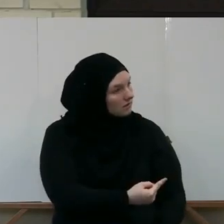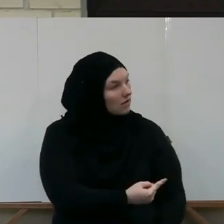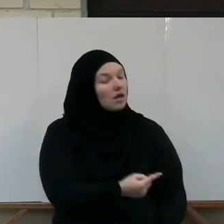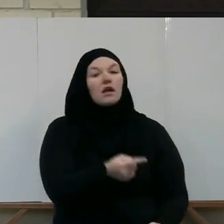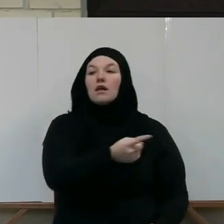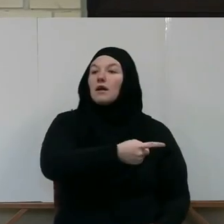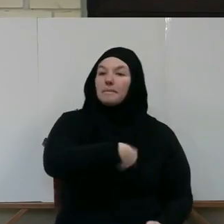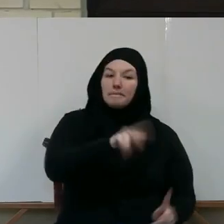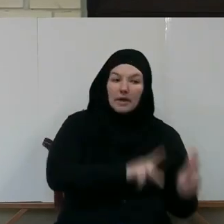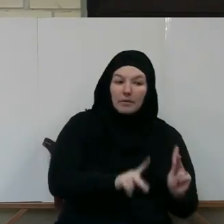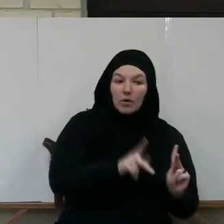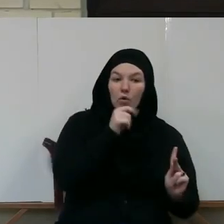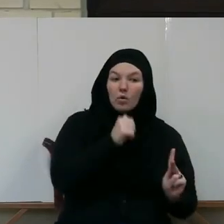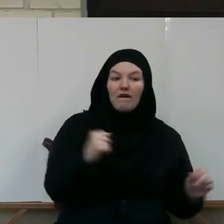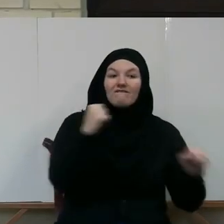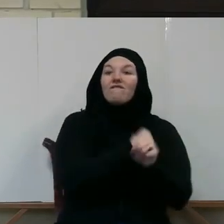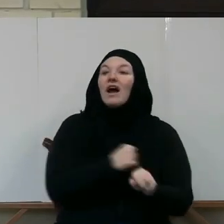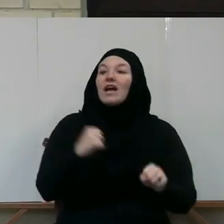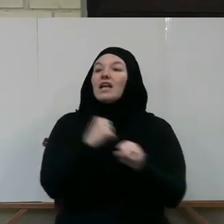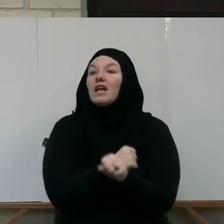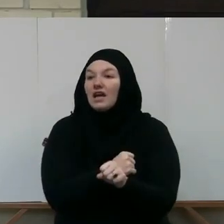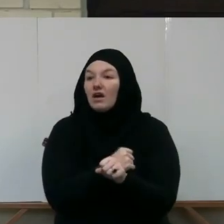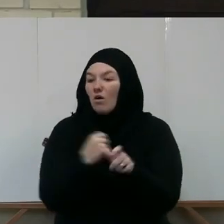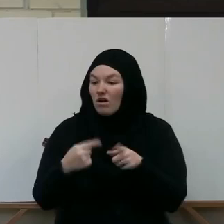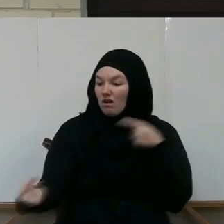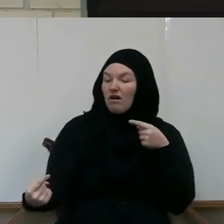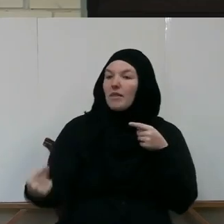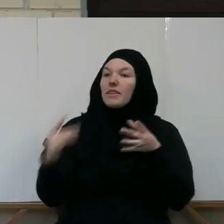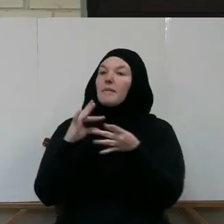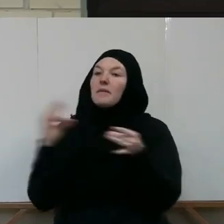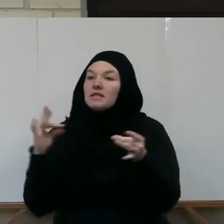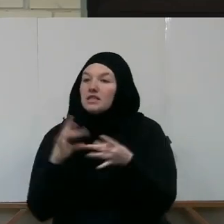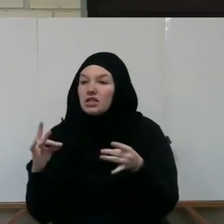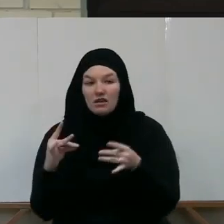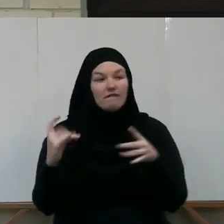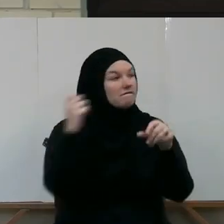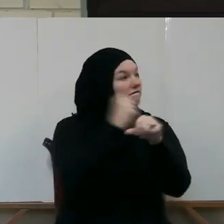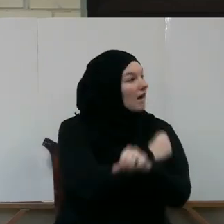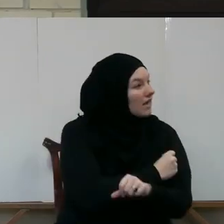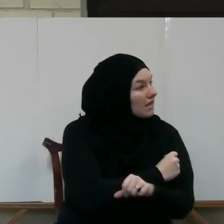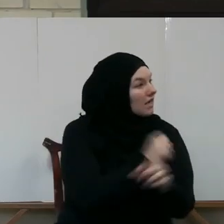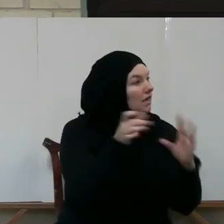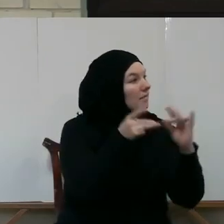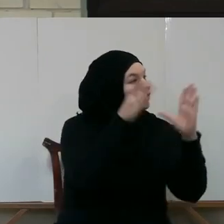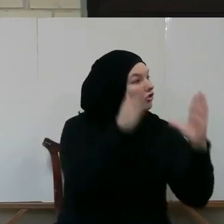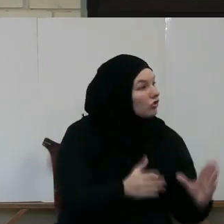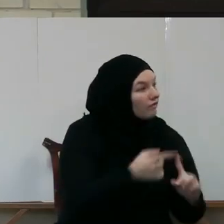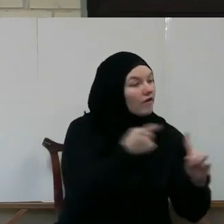Those who are fighting the message of Allah, fighting the Prophet, fighting the message of Islam.